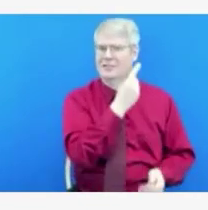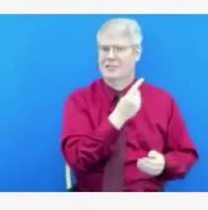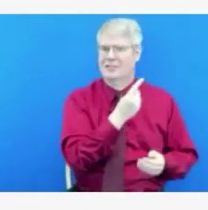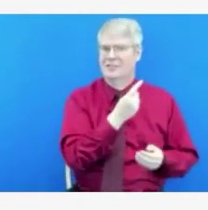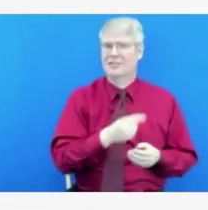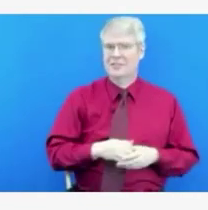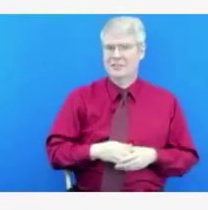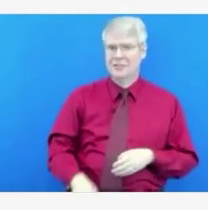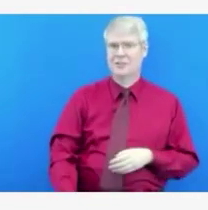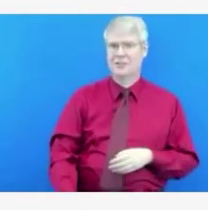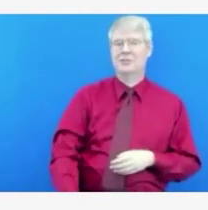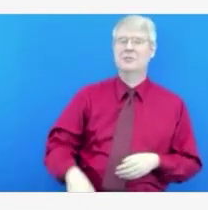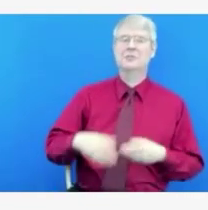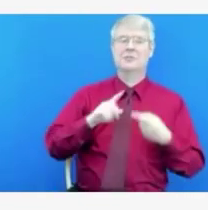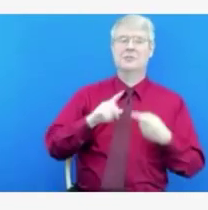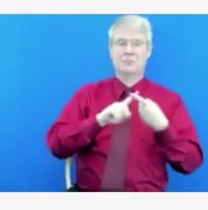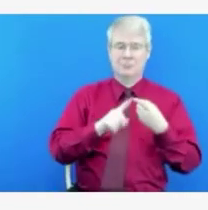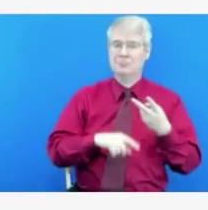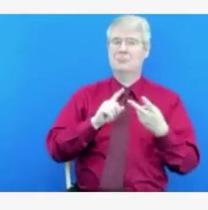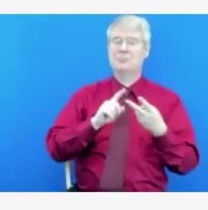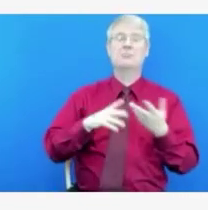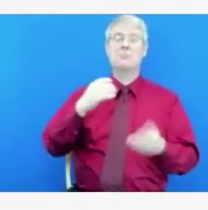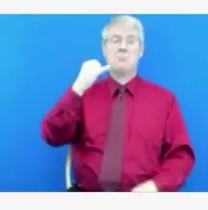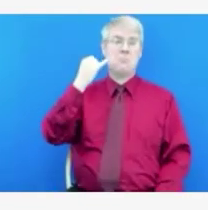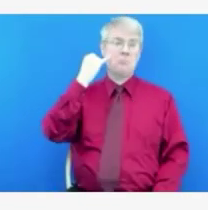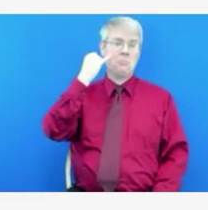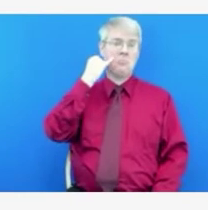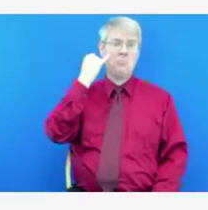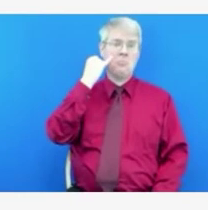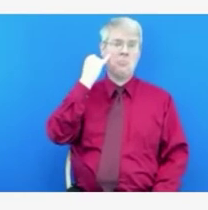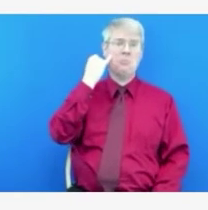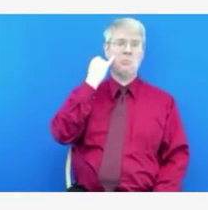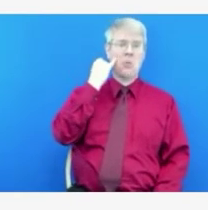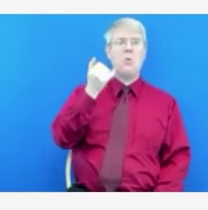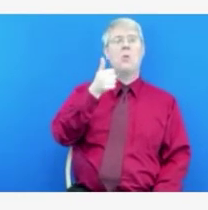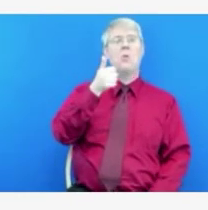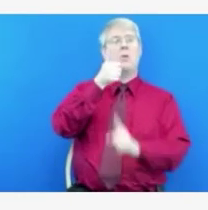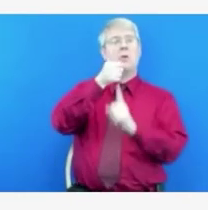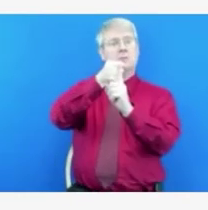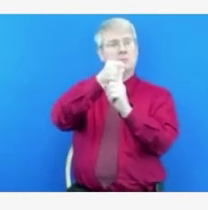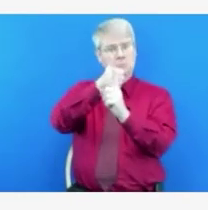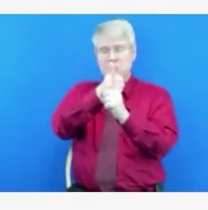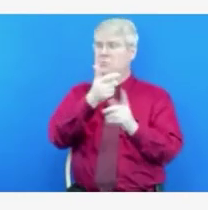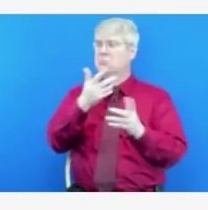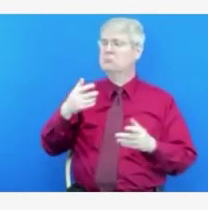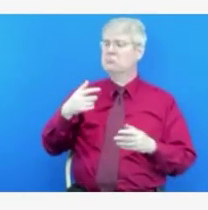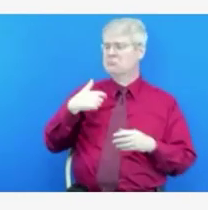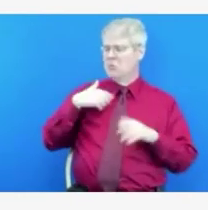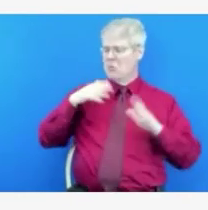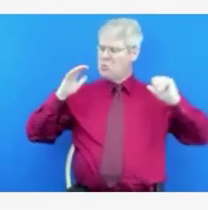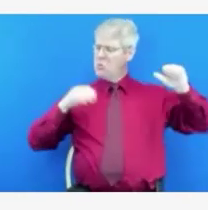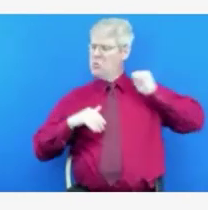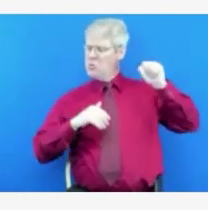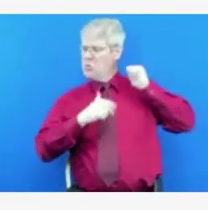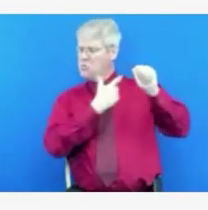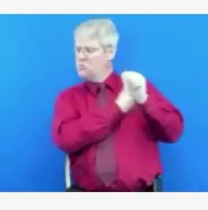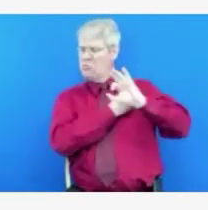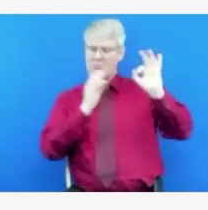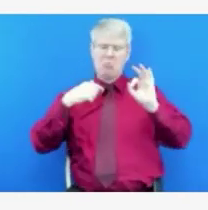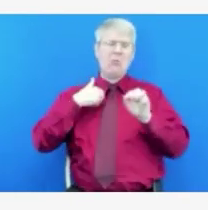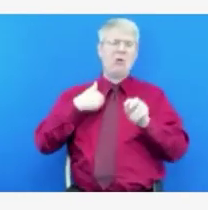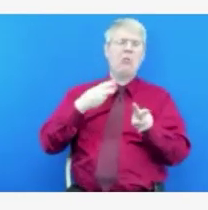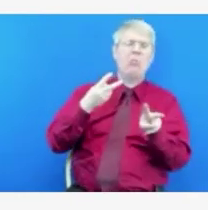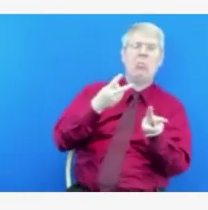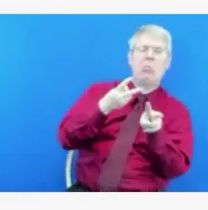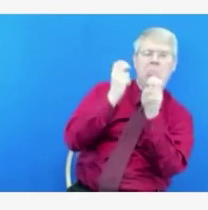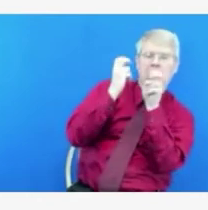reliant on the doses given to us by the federal government. So we urge people to not consider that their number one way to